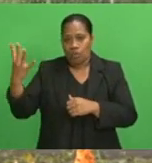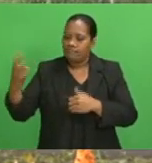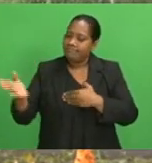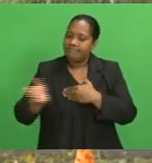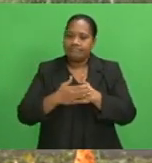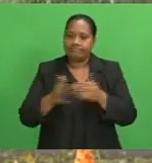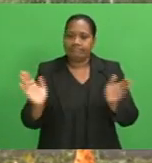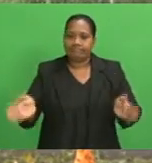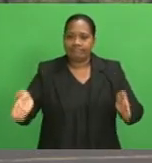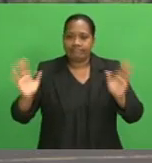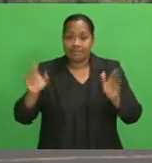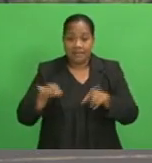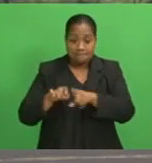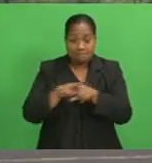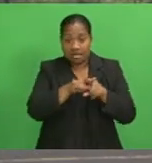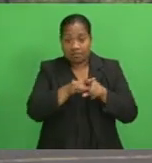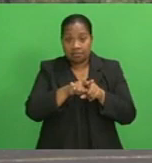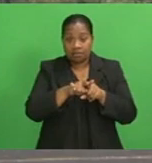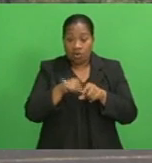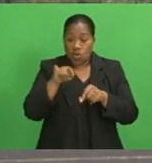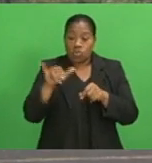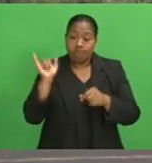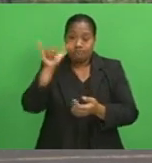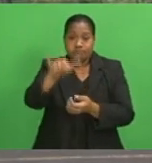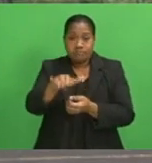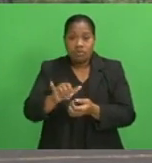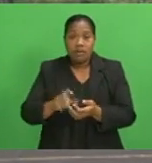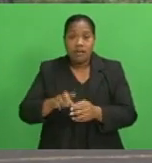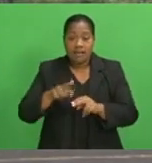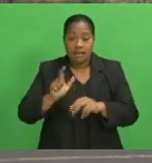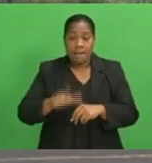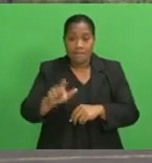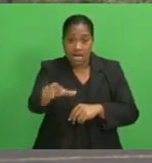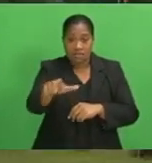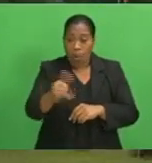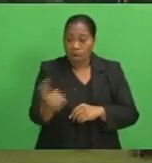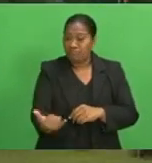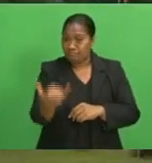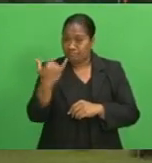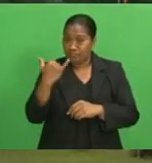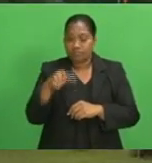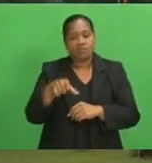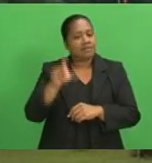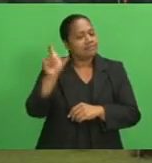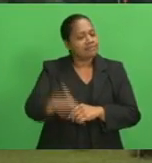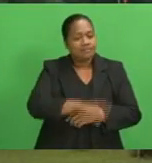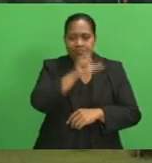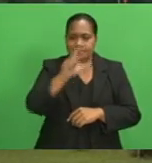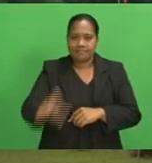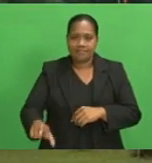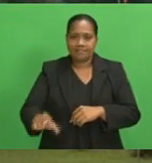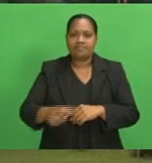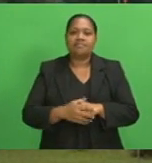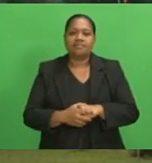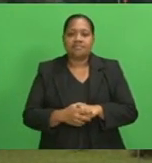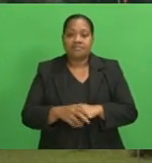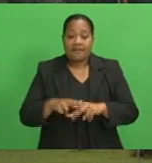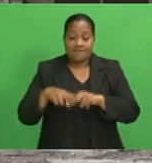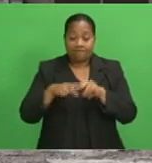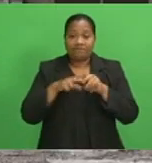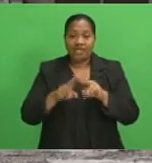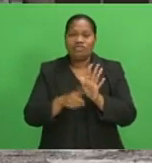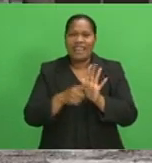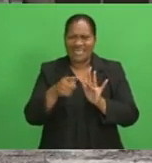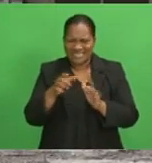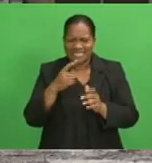and Northern Air flights to and from Lombasa during that time will be cancelled. Fiji Link says customers already booked on